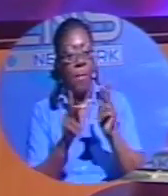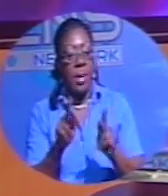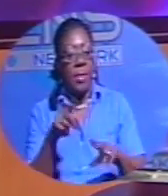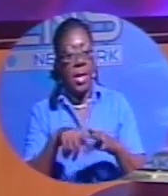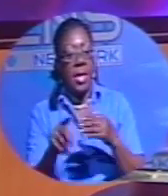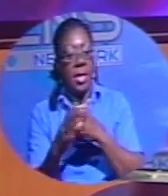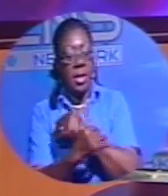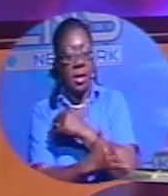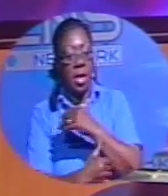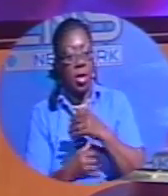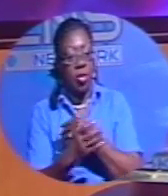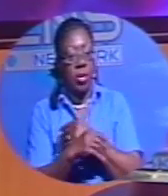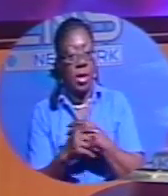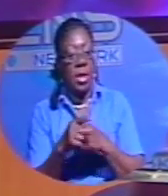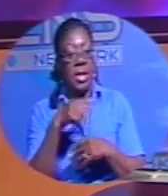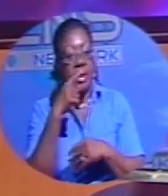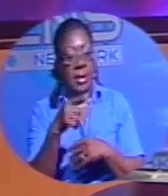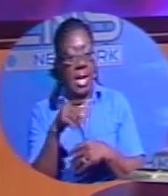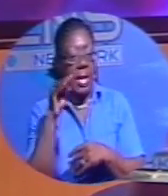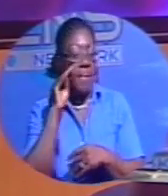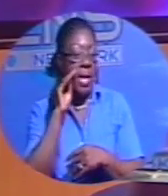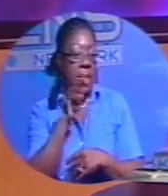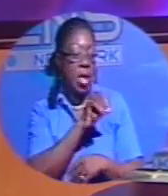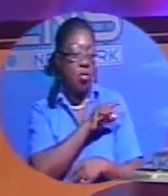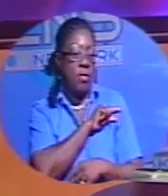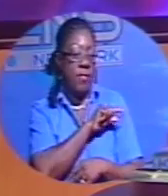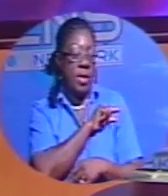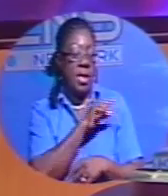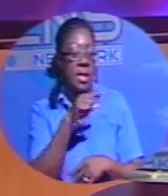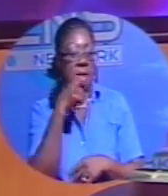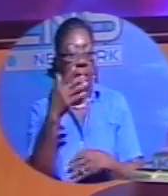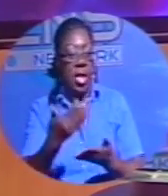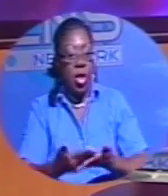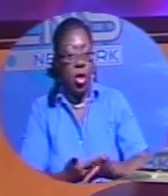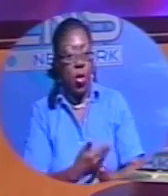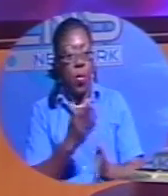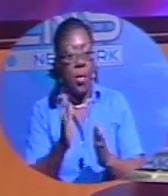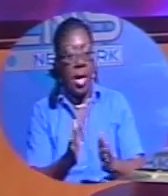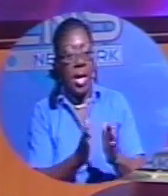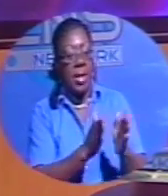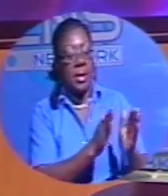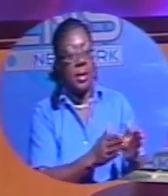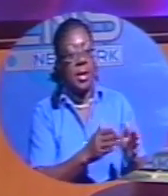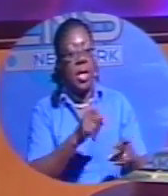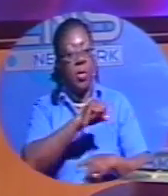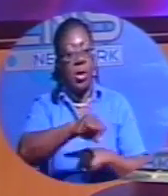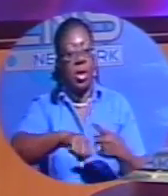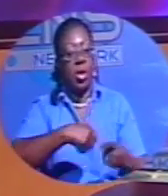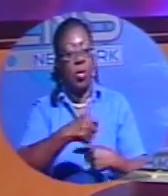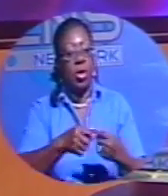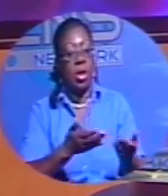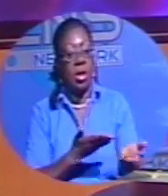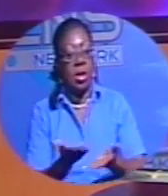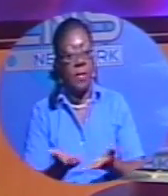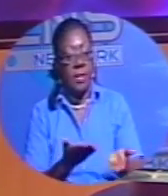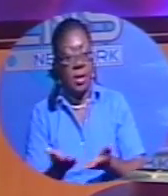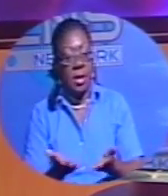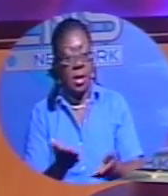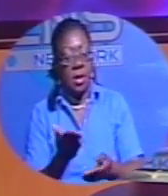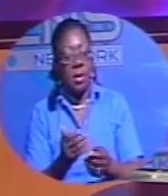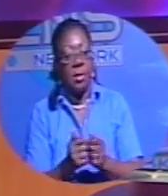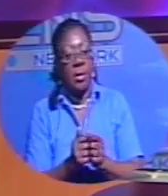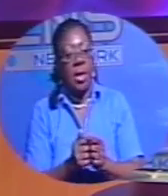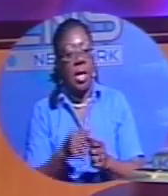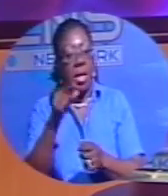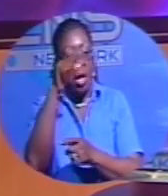Griffin in Parliament today. She said a new day is dawning regarding the social safety net designed to help those in need. In this vein,